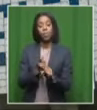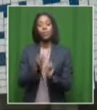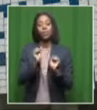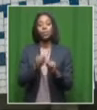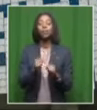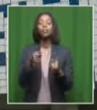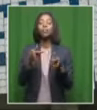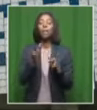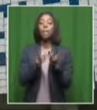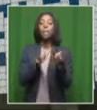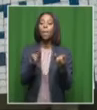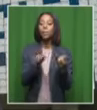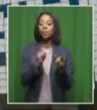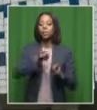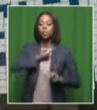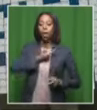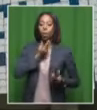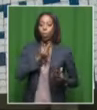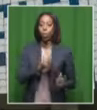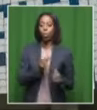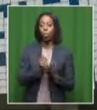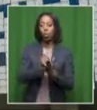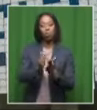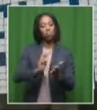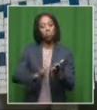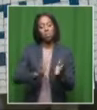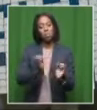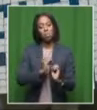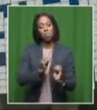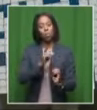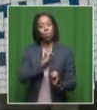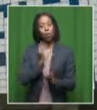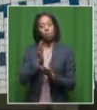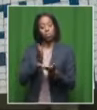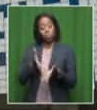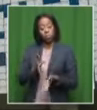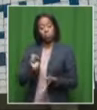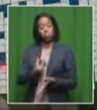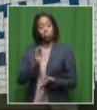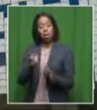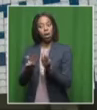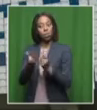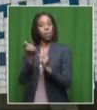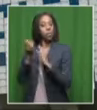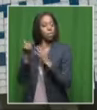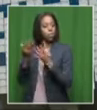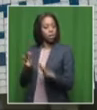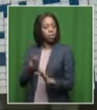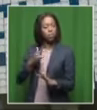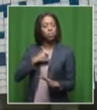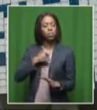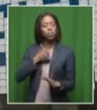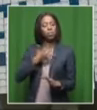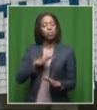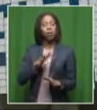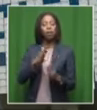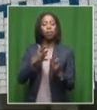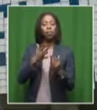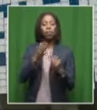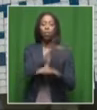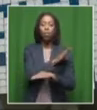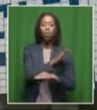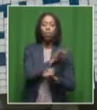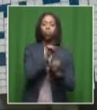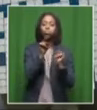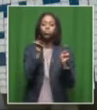also have people who can do it on their own without help, as we've found out in, in South Africa. I mean, I've ran, um, um, secession clinics